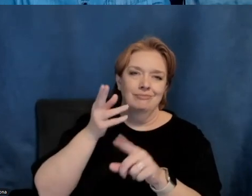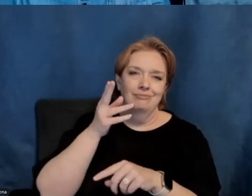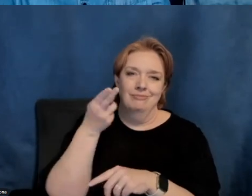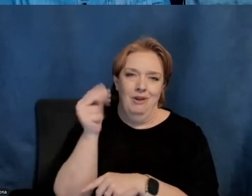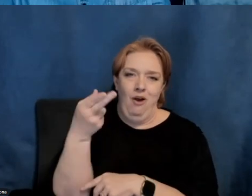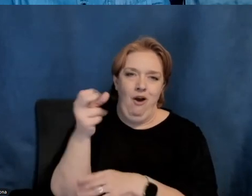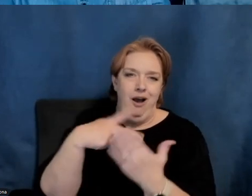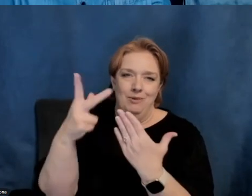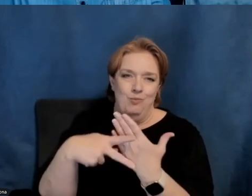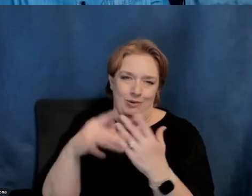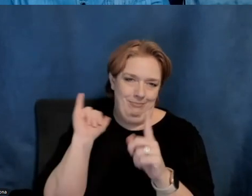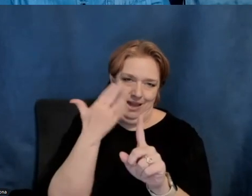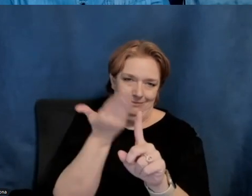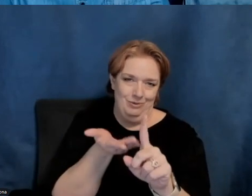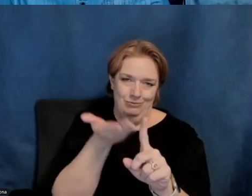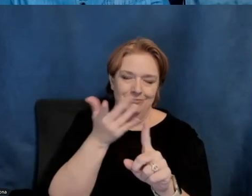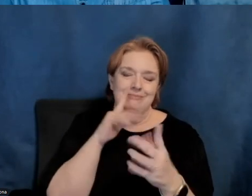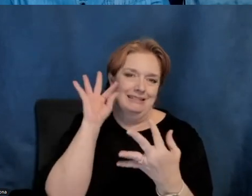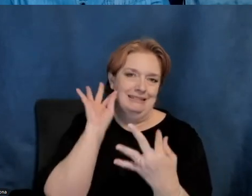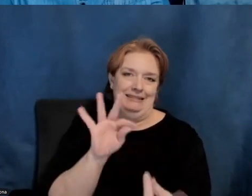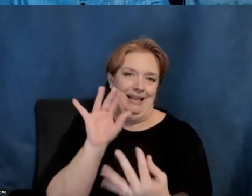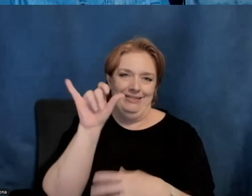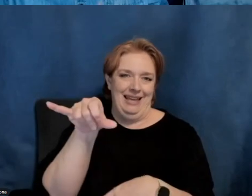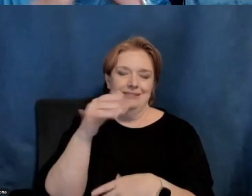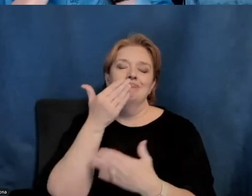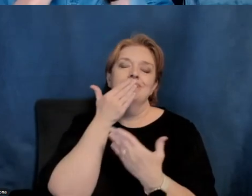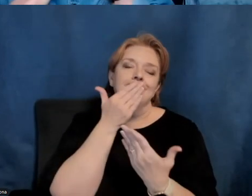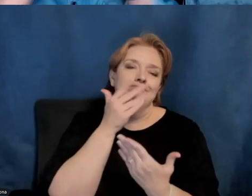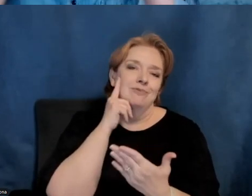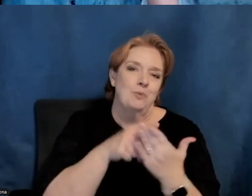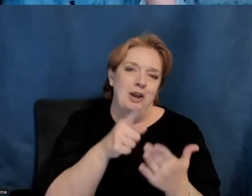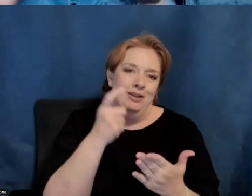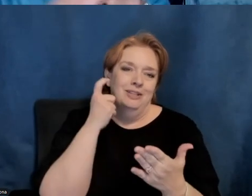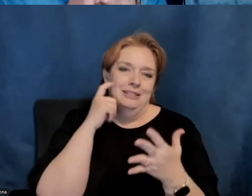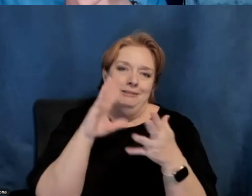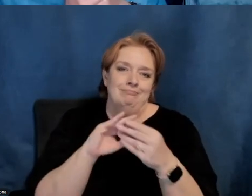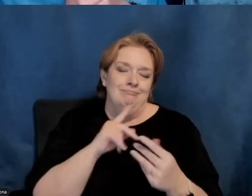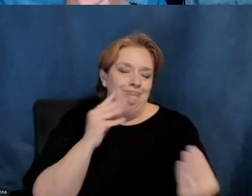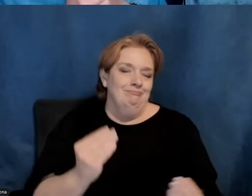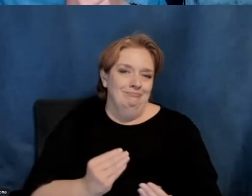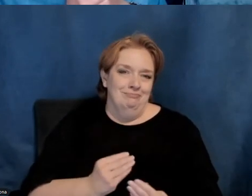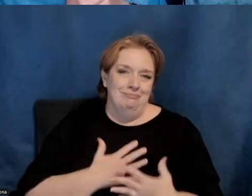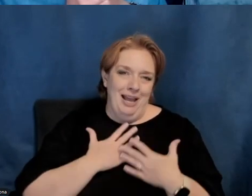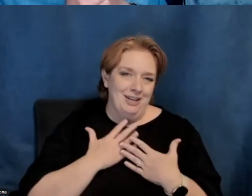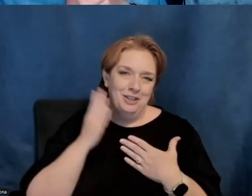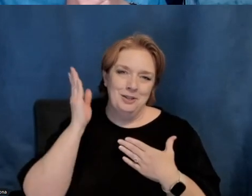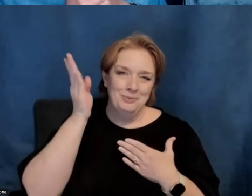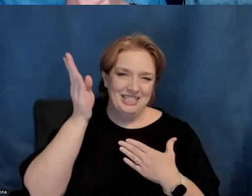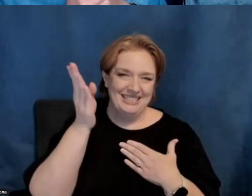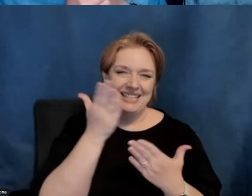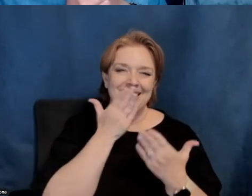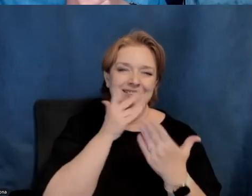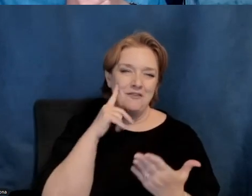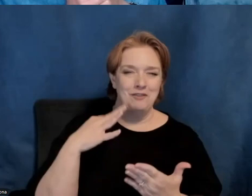and Studios is all about. mean, this is, that is, thank you for what was just a really inspiring presentation and for